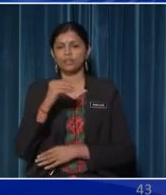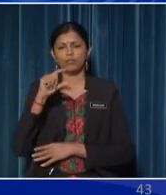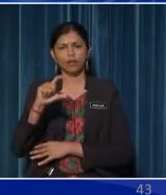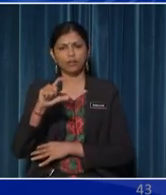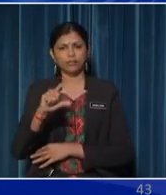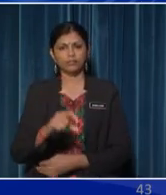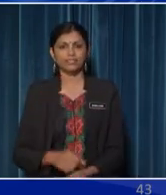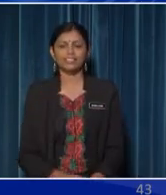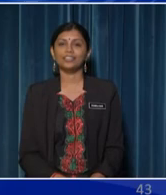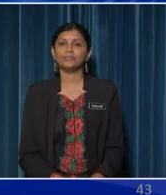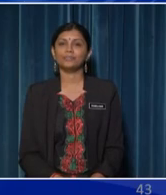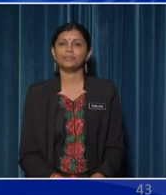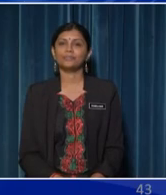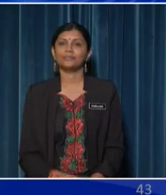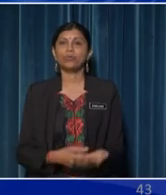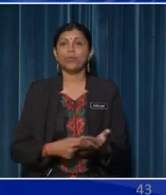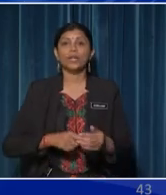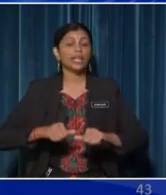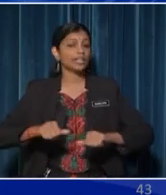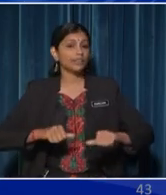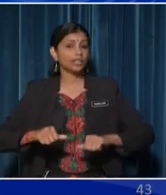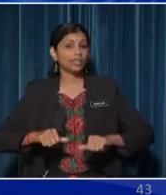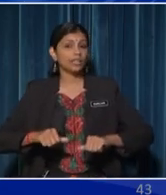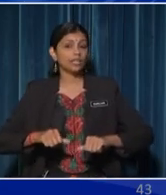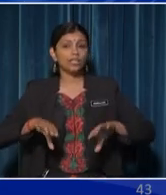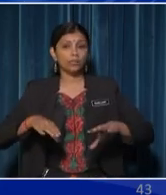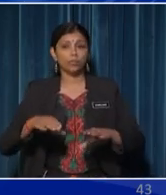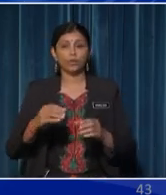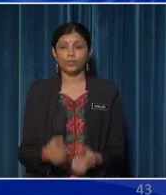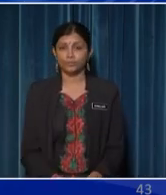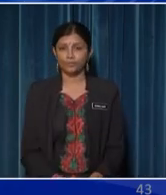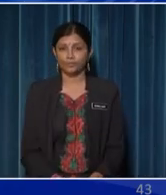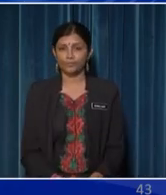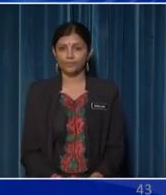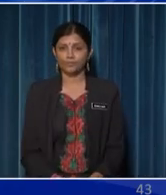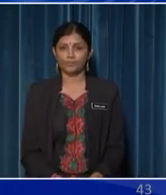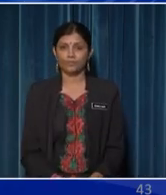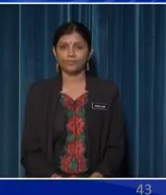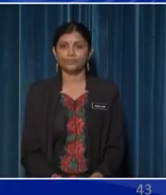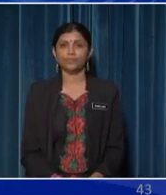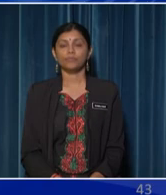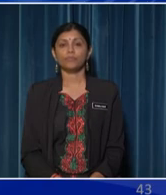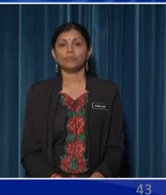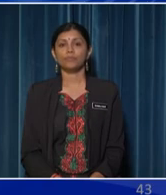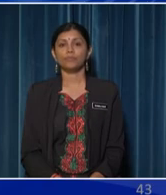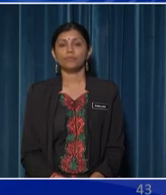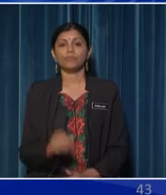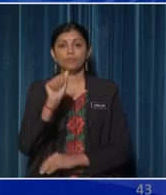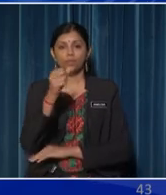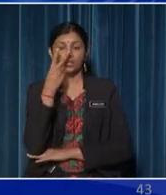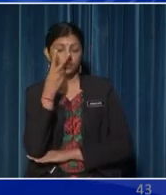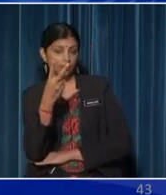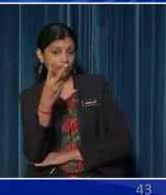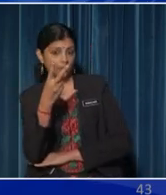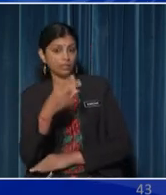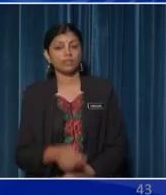What activity did the boy had carried out? Is it sightseeing?